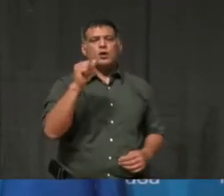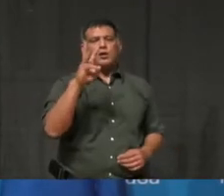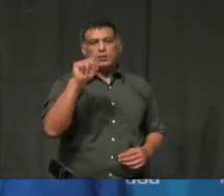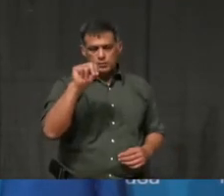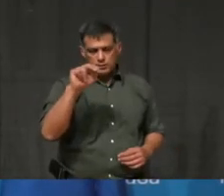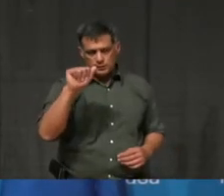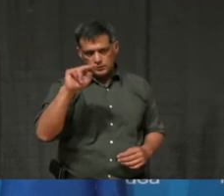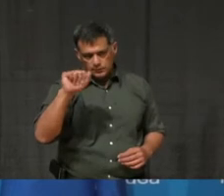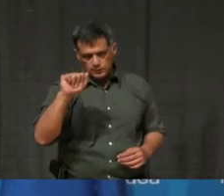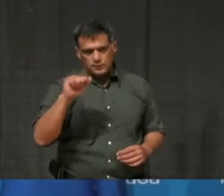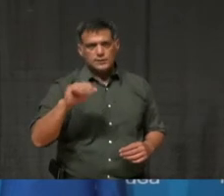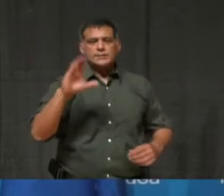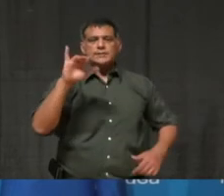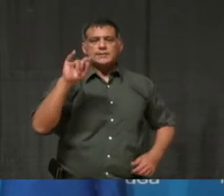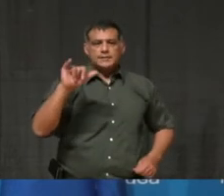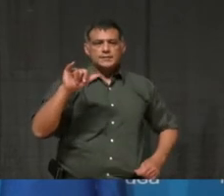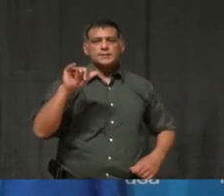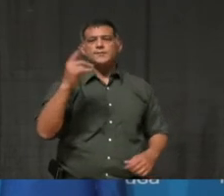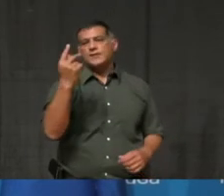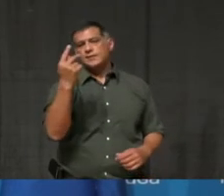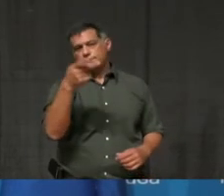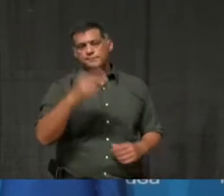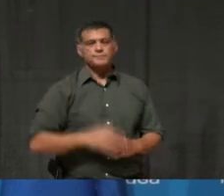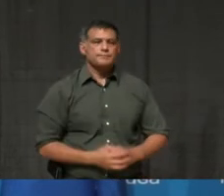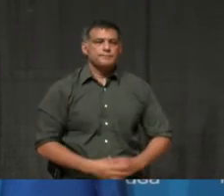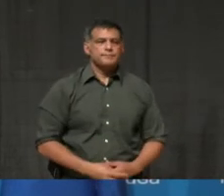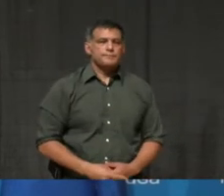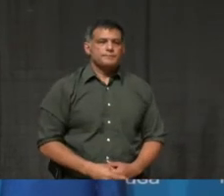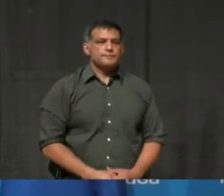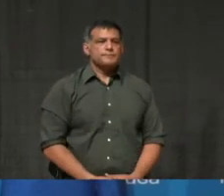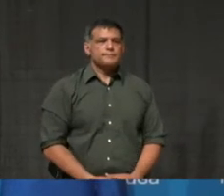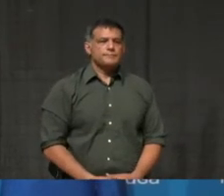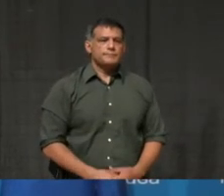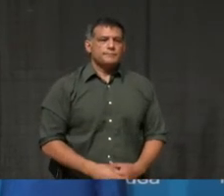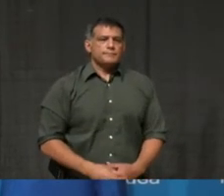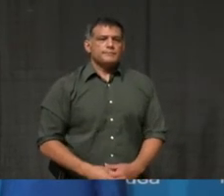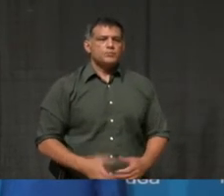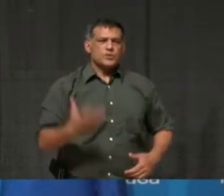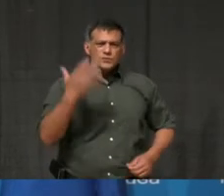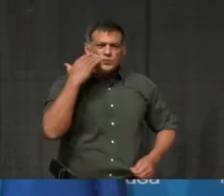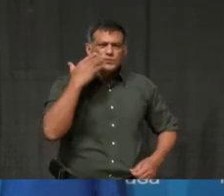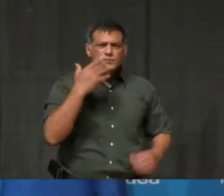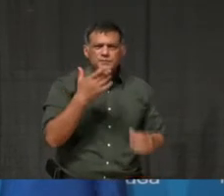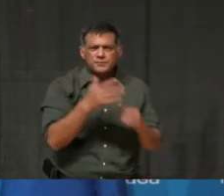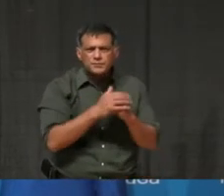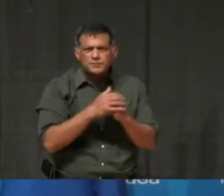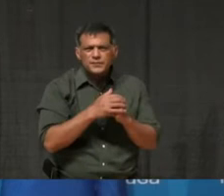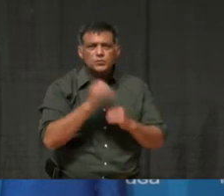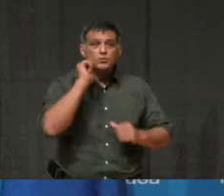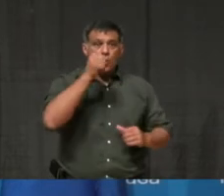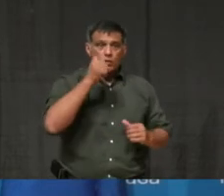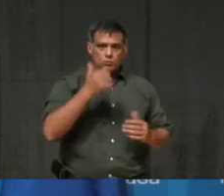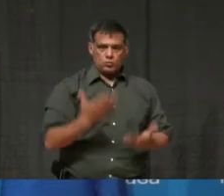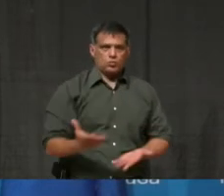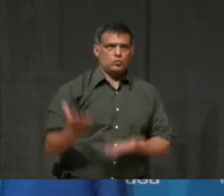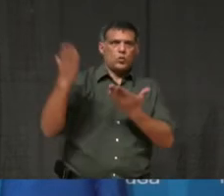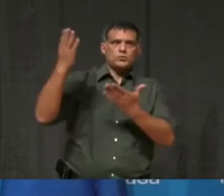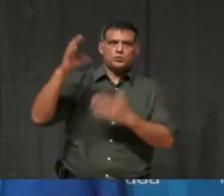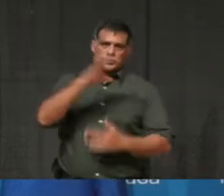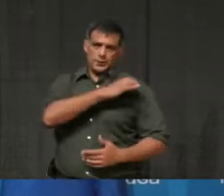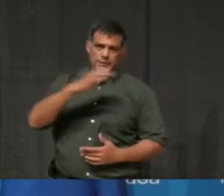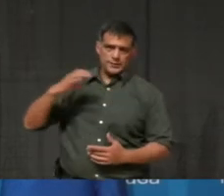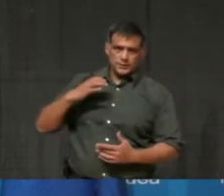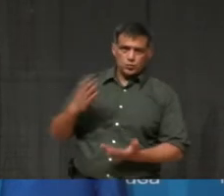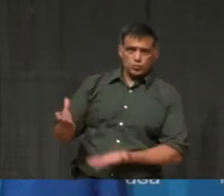Mayor. I did want to talk about the fake box store, this motion you're putting forward tomorrow. Can you just maybe